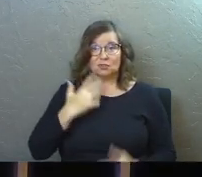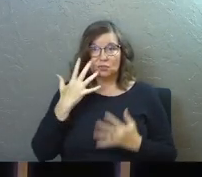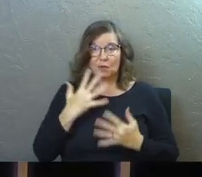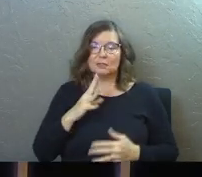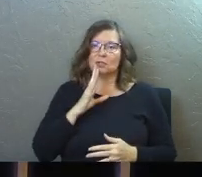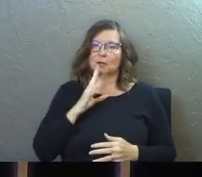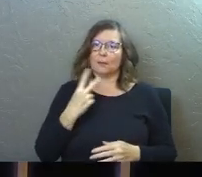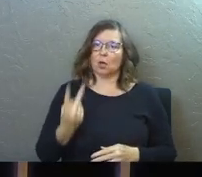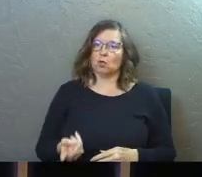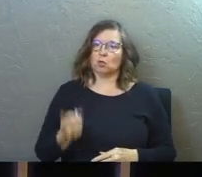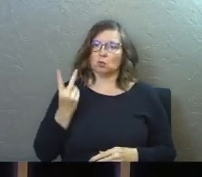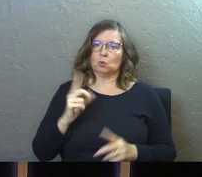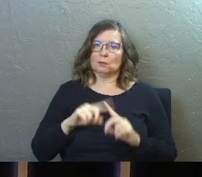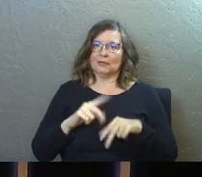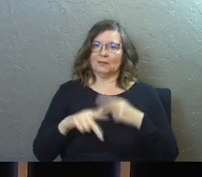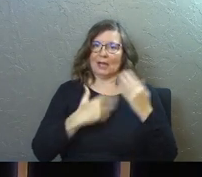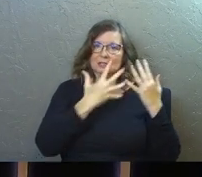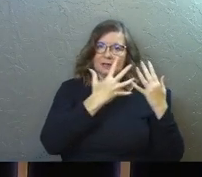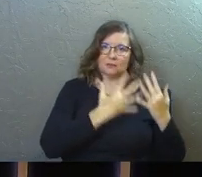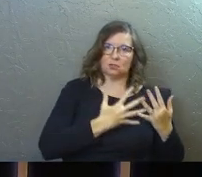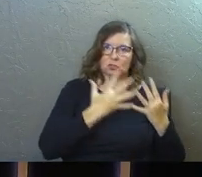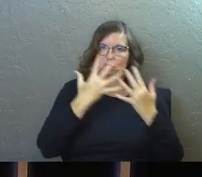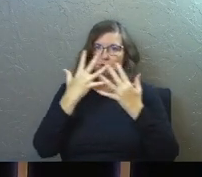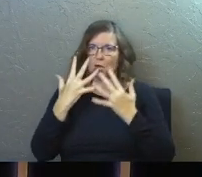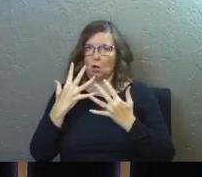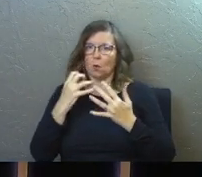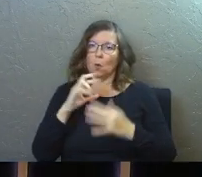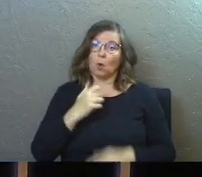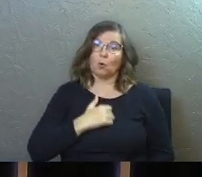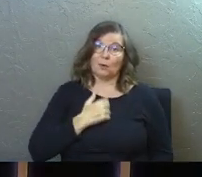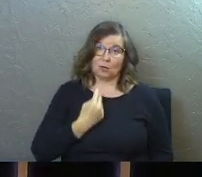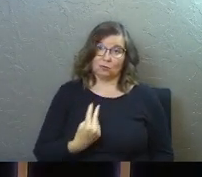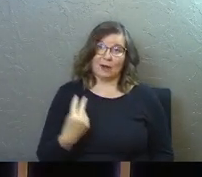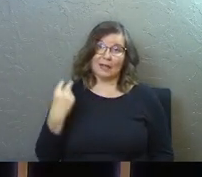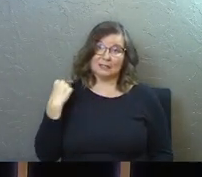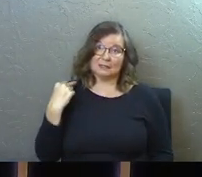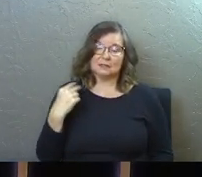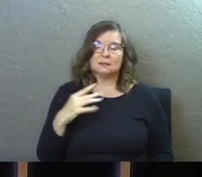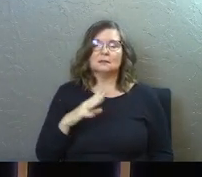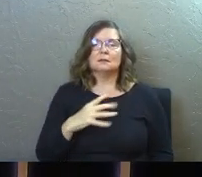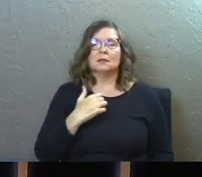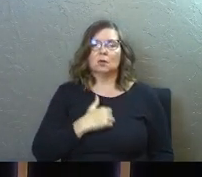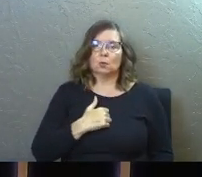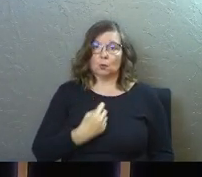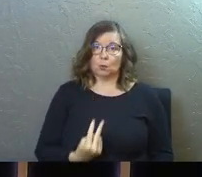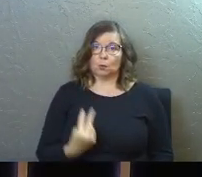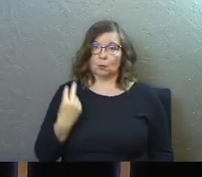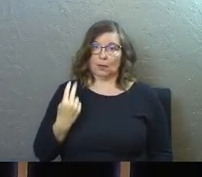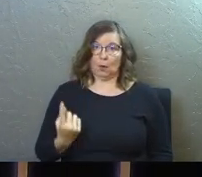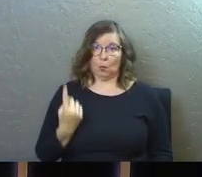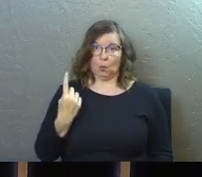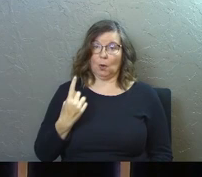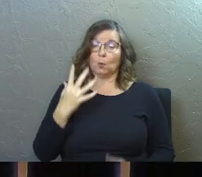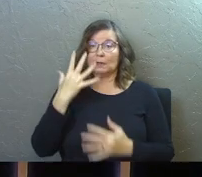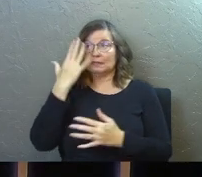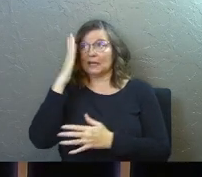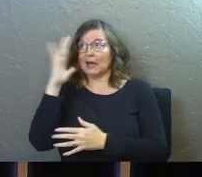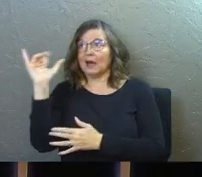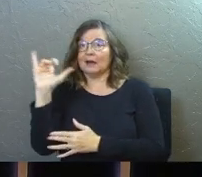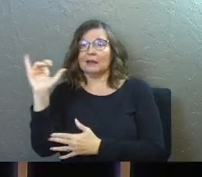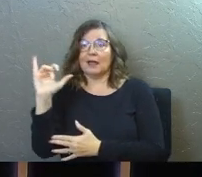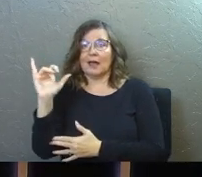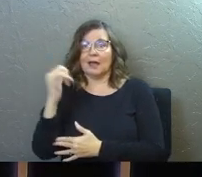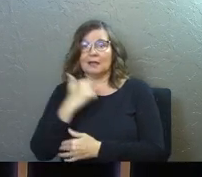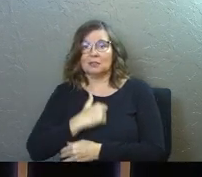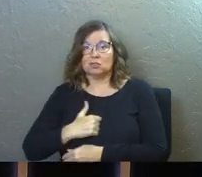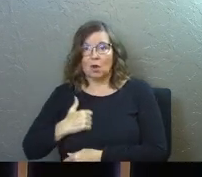talk about two different kinds of sorrow, two different kinds of what I would call regrets. So he's going to say there's regret number one, which is a godly regret, a